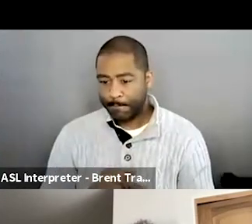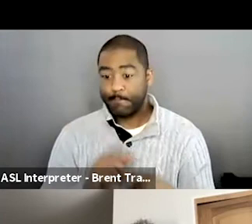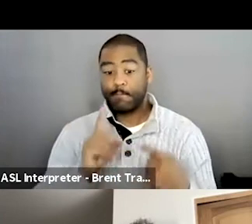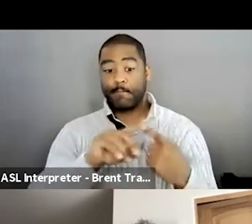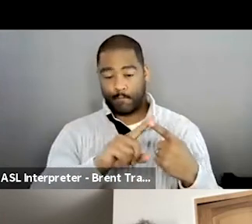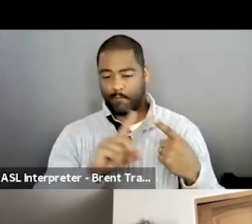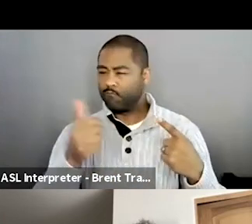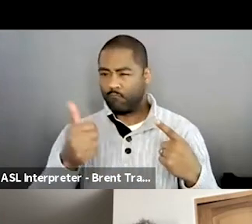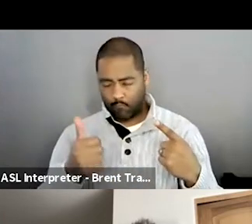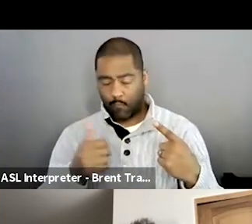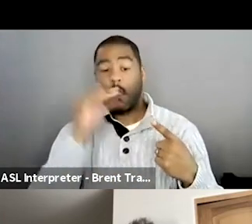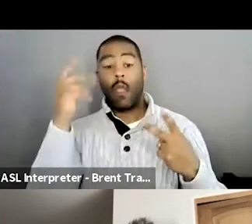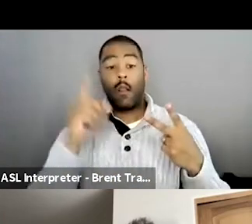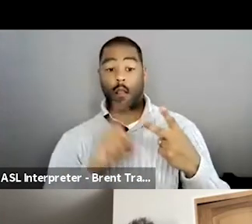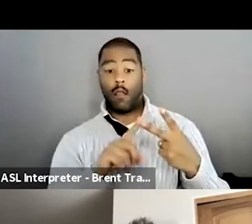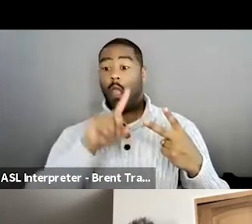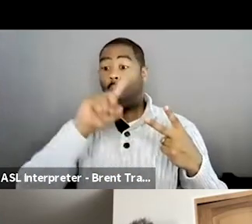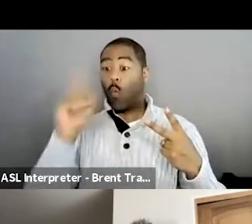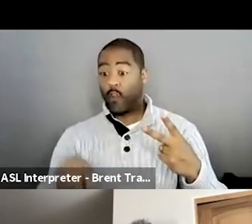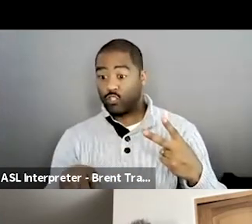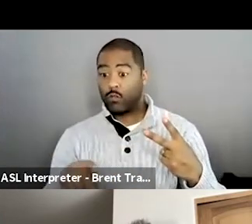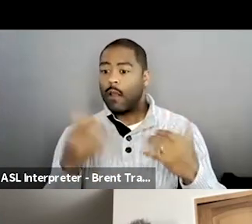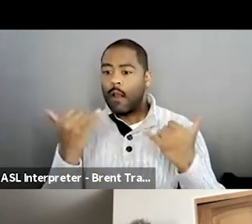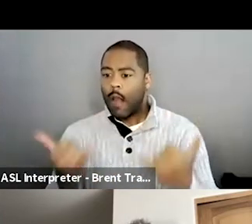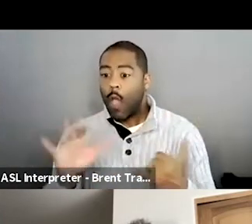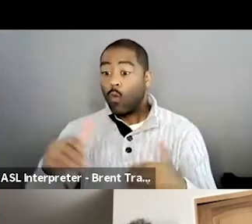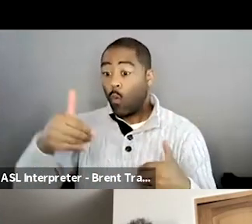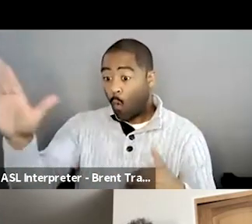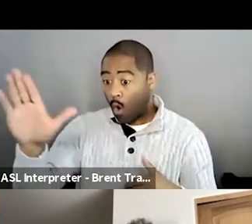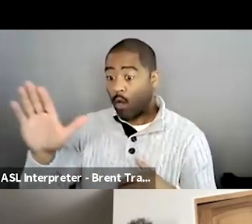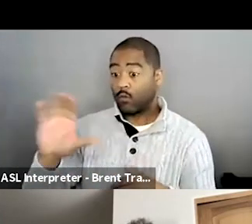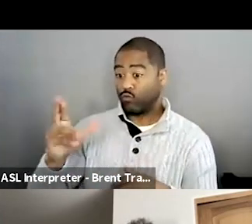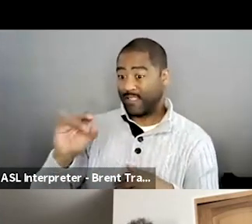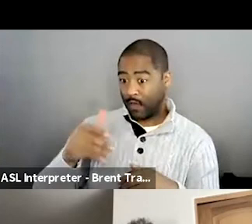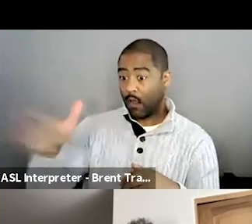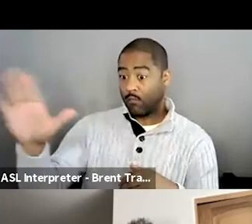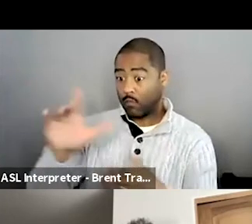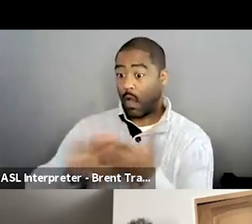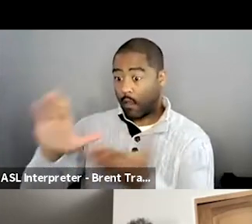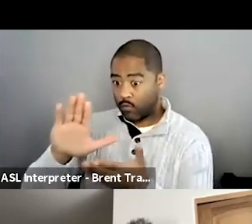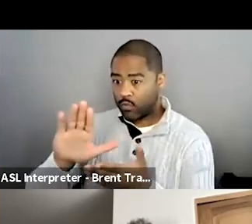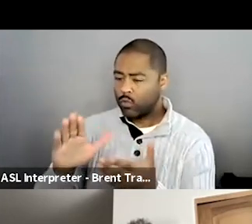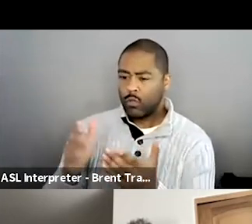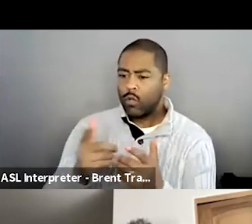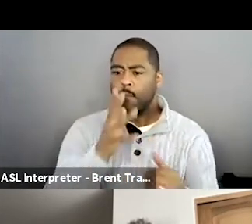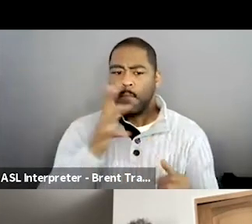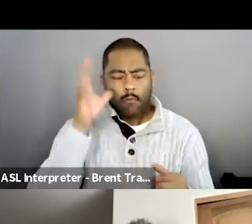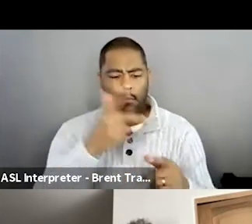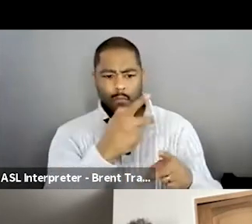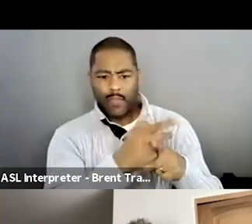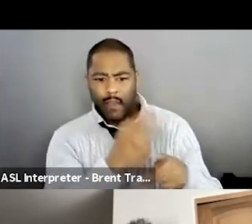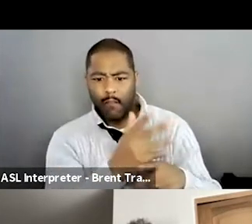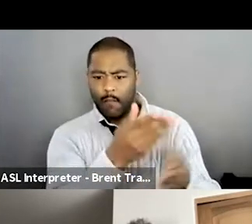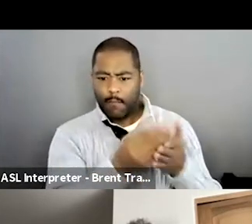Christina, you now are at college. So, uh, it's still kind of interconnected. Uh, my dad and I,